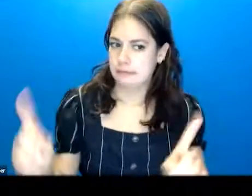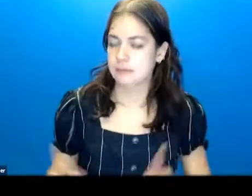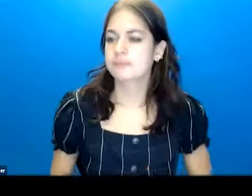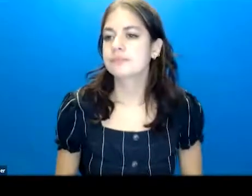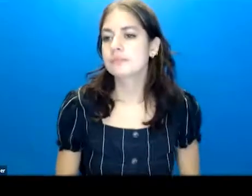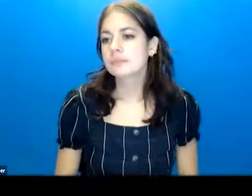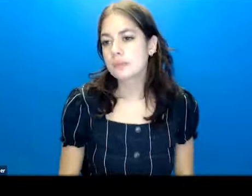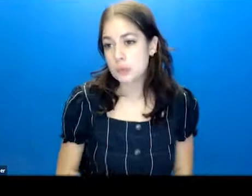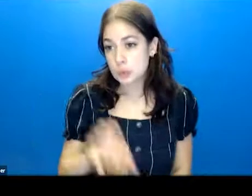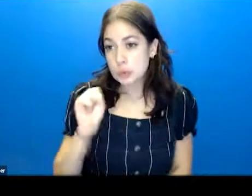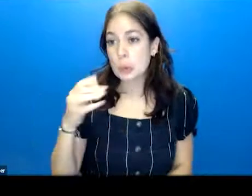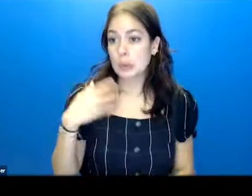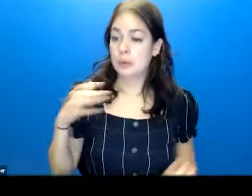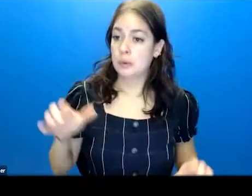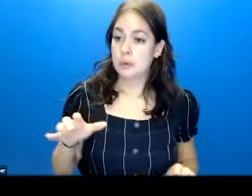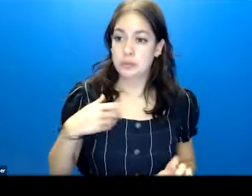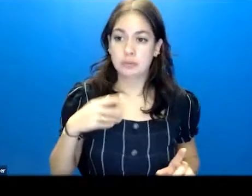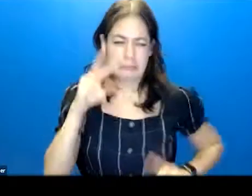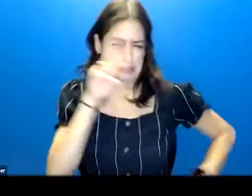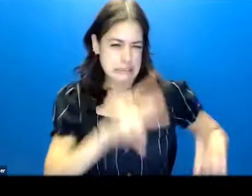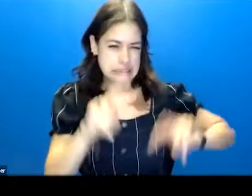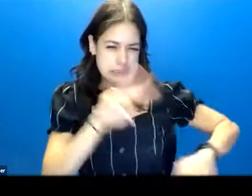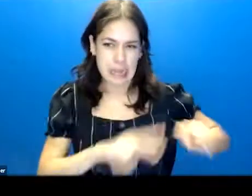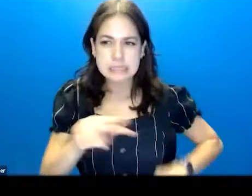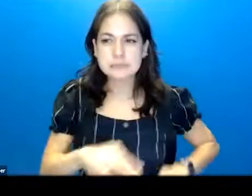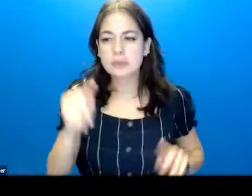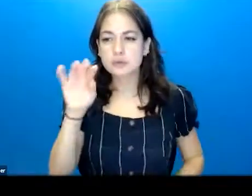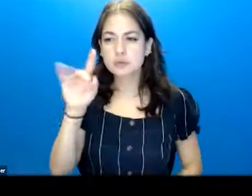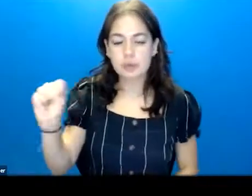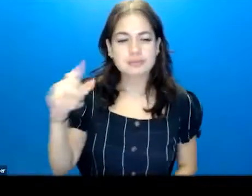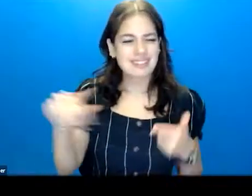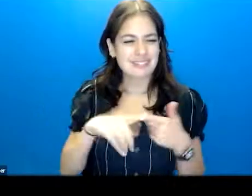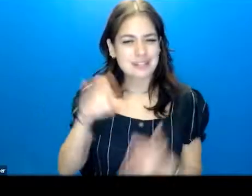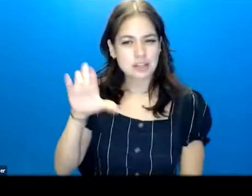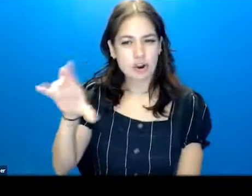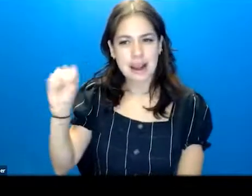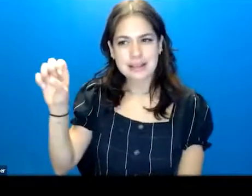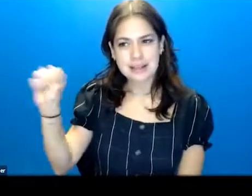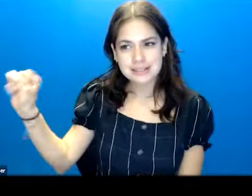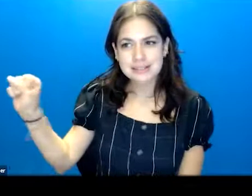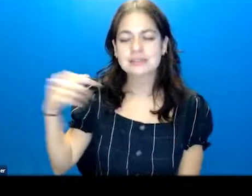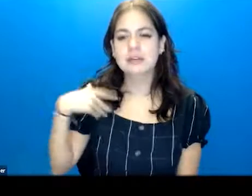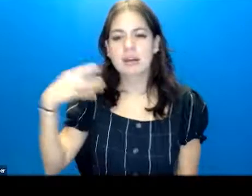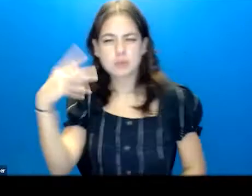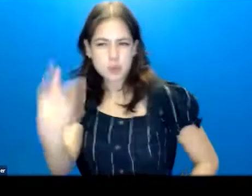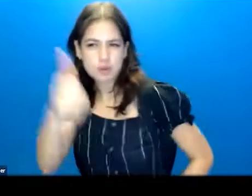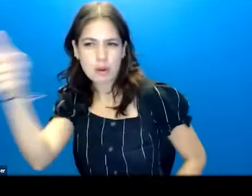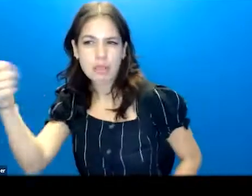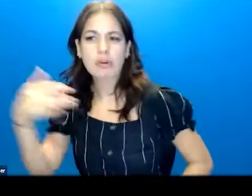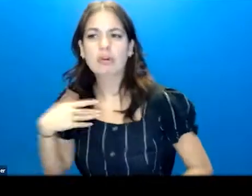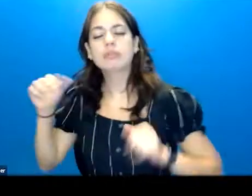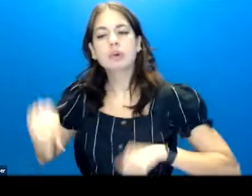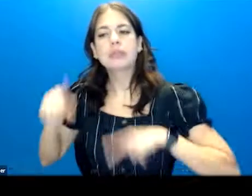And so we're going to use assessment tools like the CSSRS. I'm going to introduce you to two more in case you want to have something that self-report